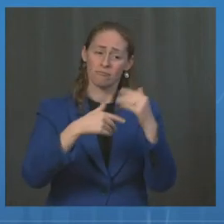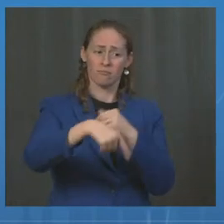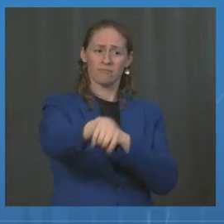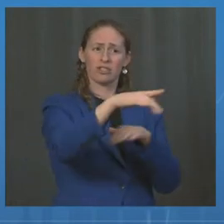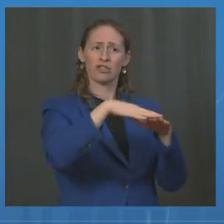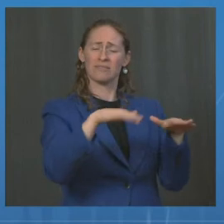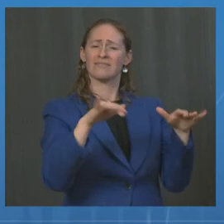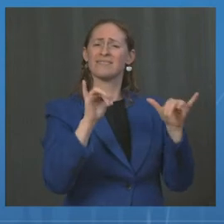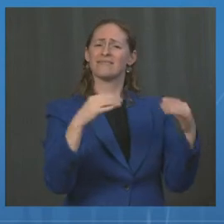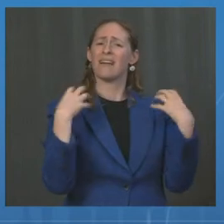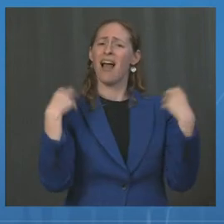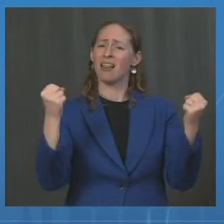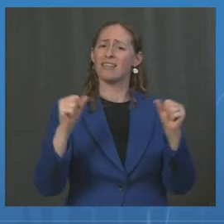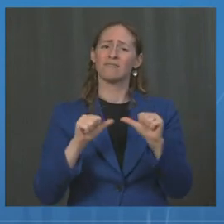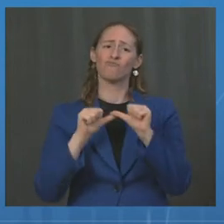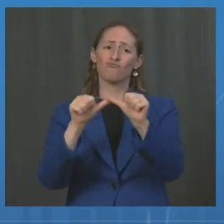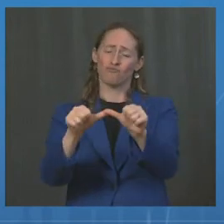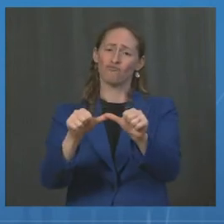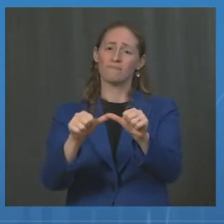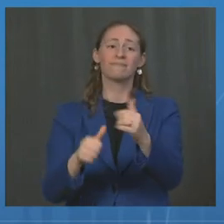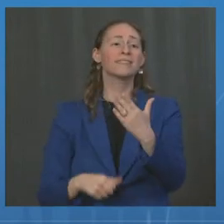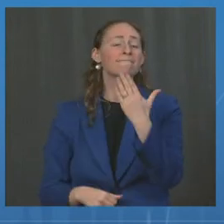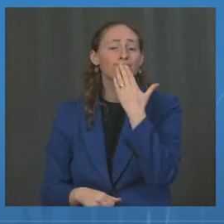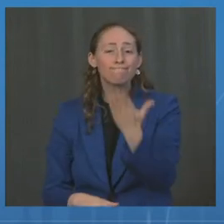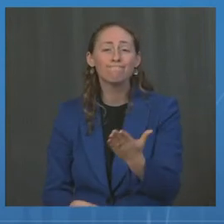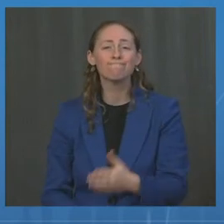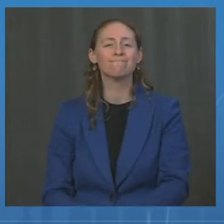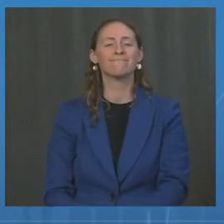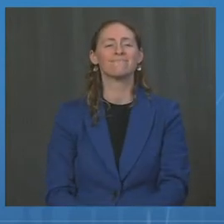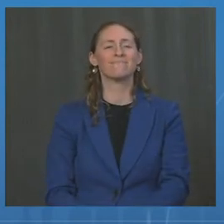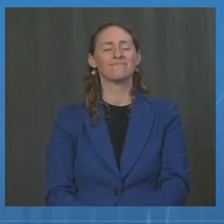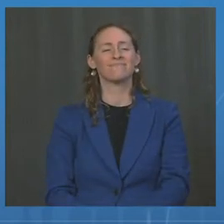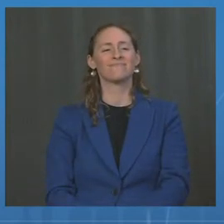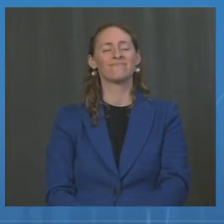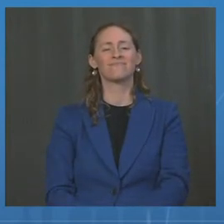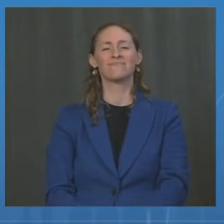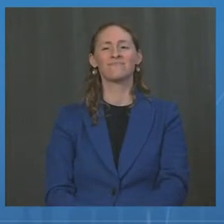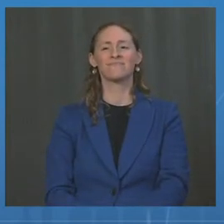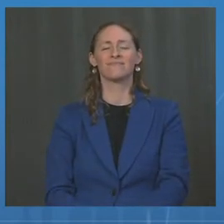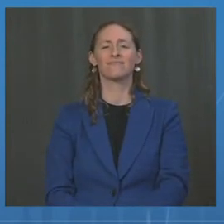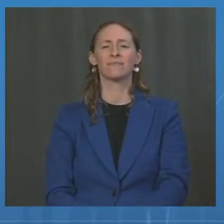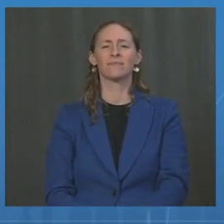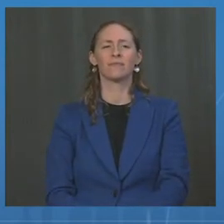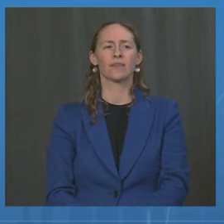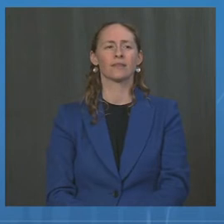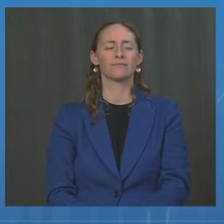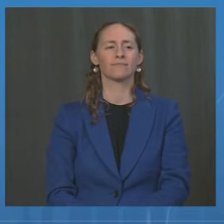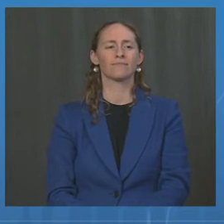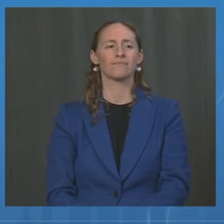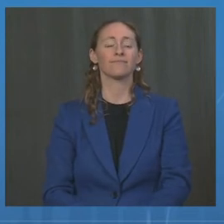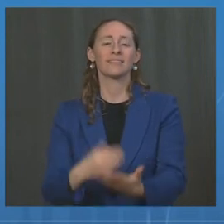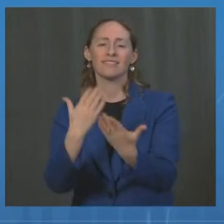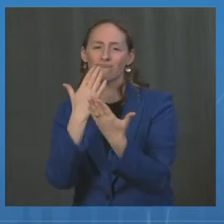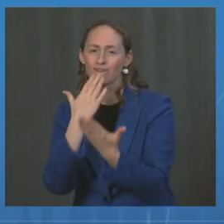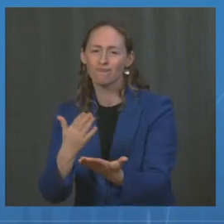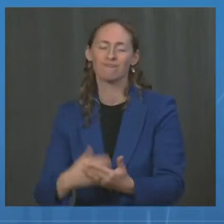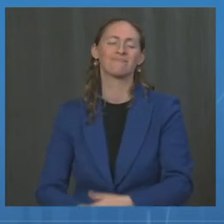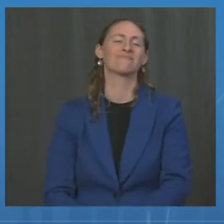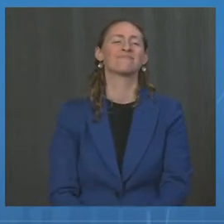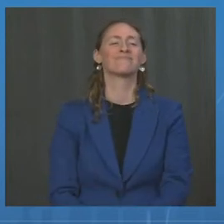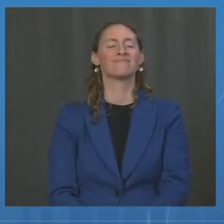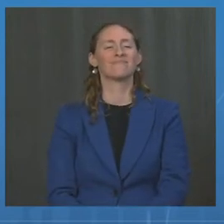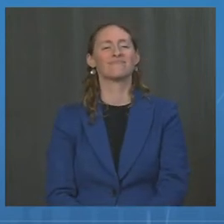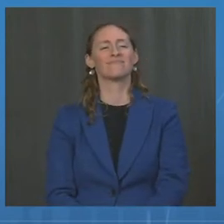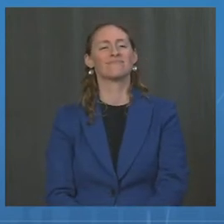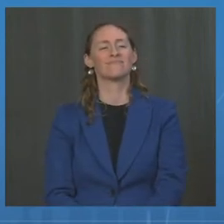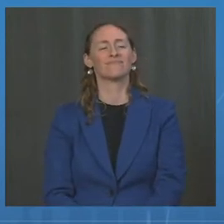this time. Thank you. I'll turn things over to Dr. Fauci. Thank you very much, Dr. Walensky. I'd like to spend a couple of minutes now going